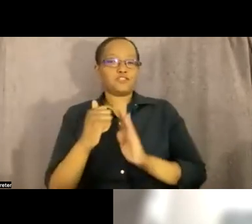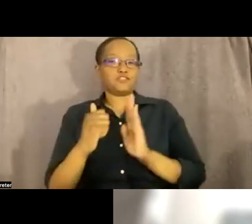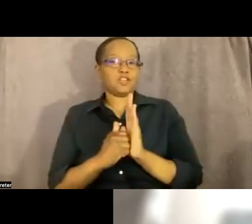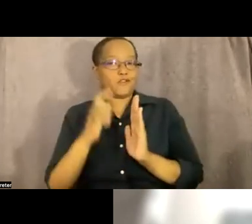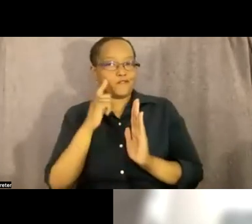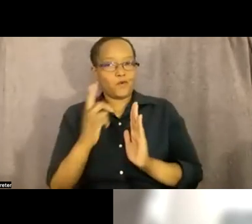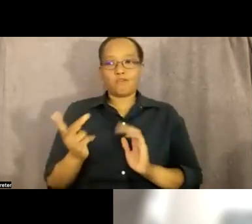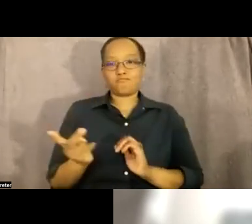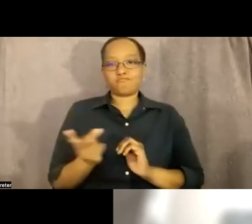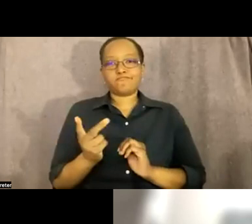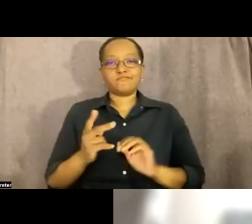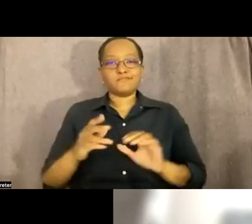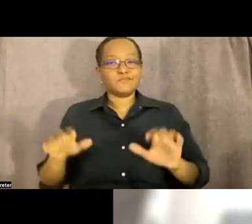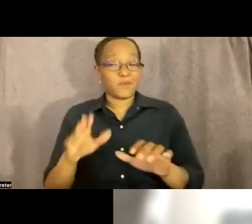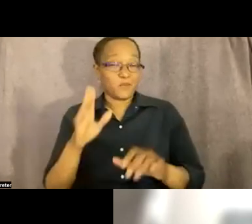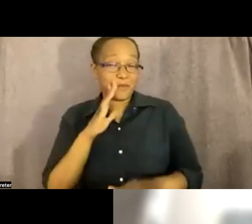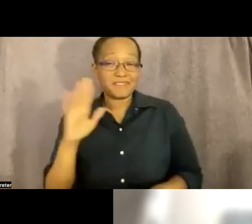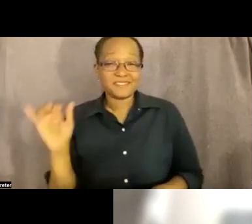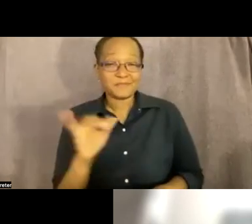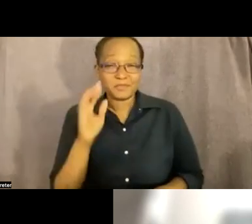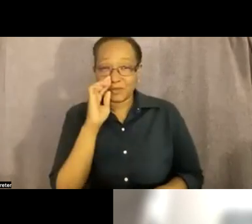like a rose that grew out of concrete